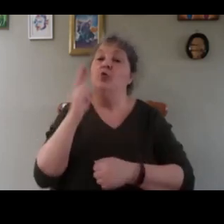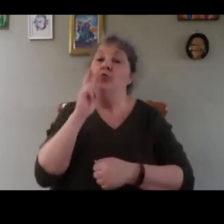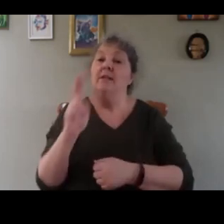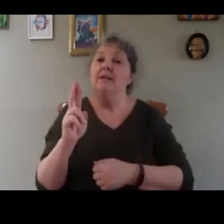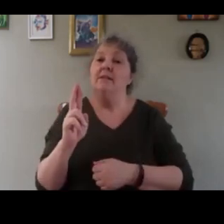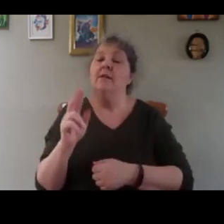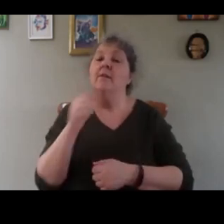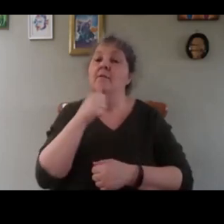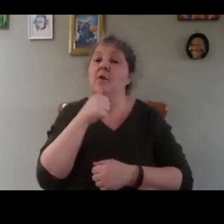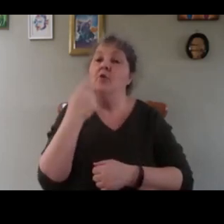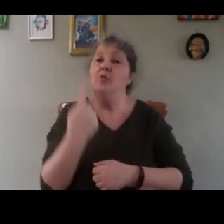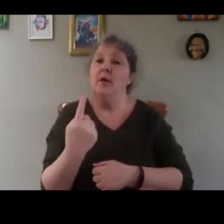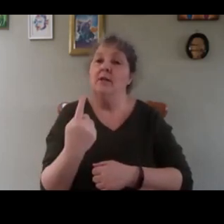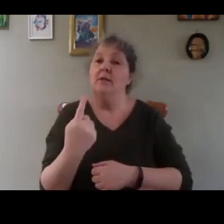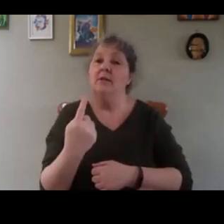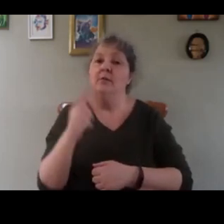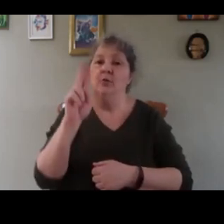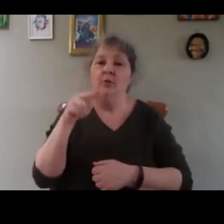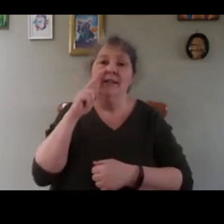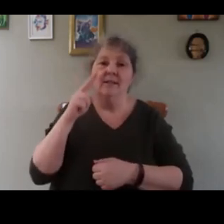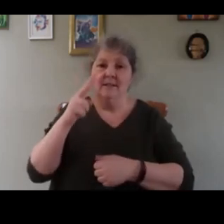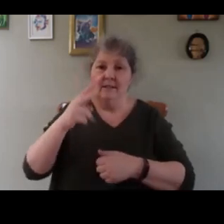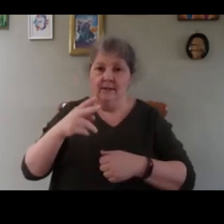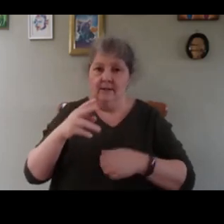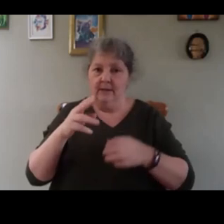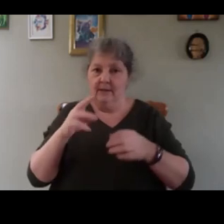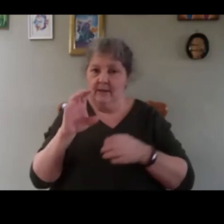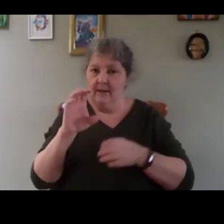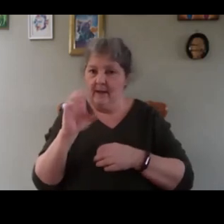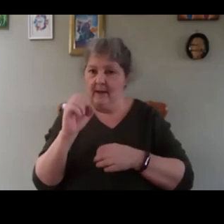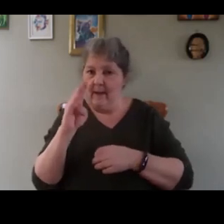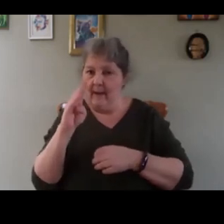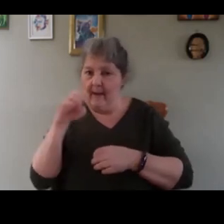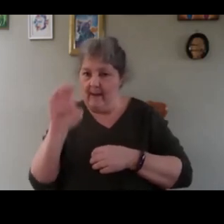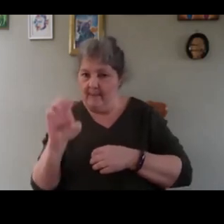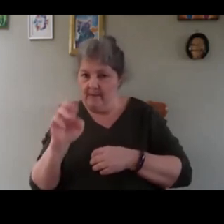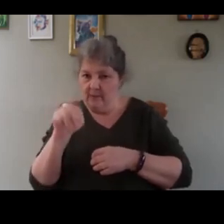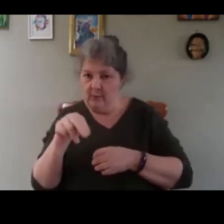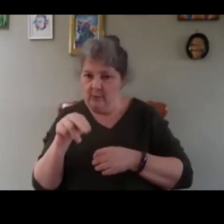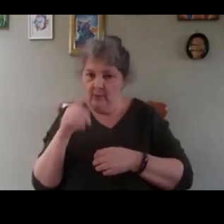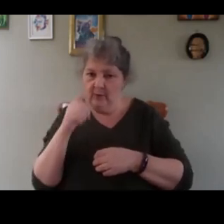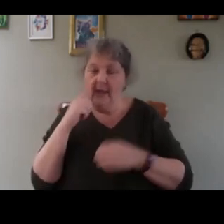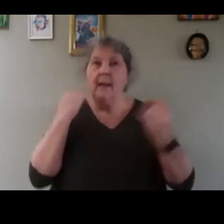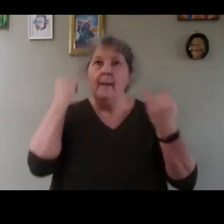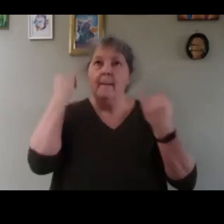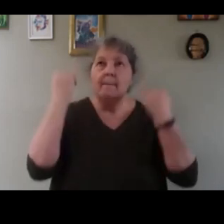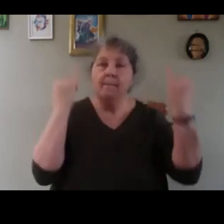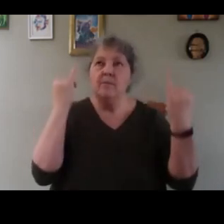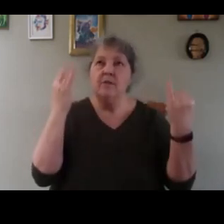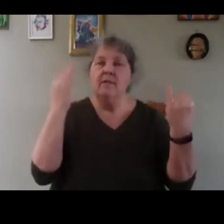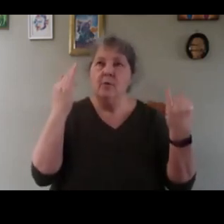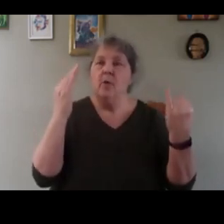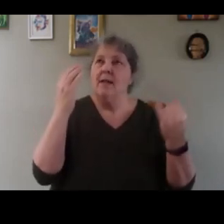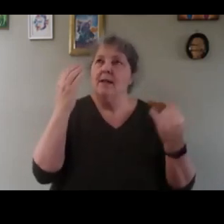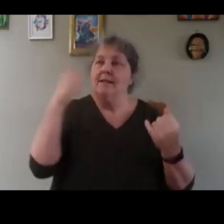first one, you can see the cables there. You can imagine that if you had only sand or